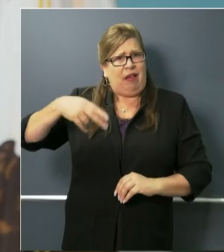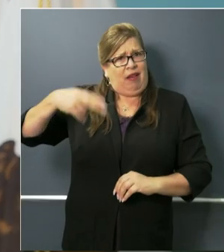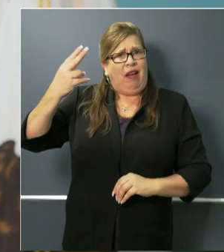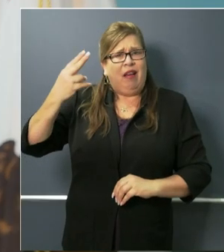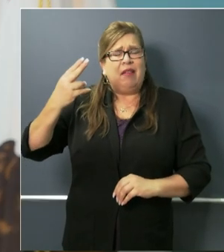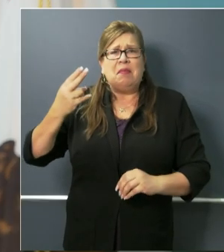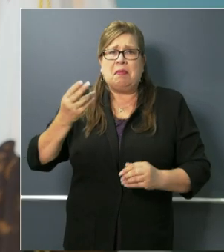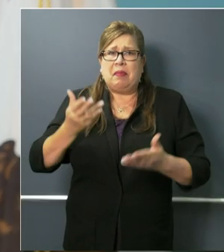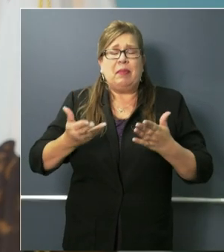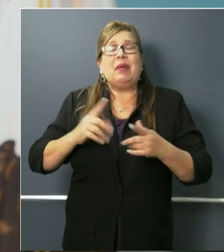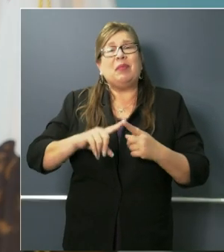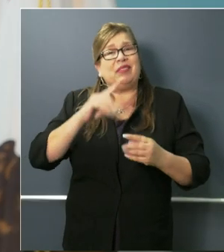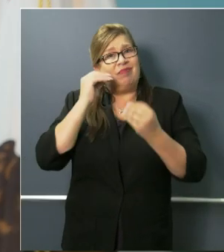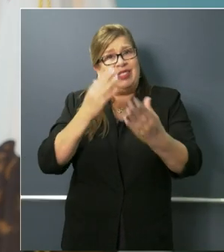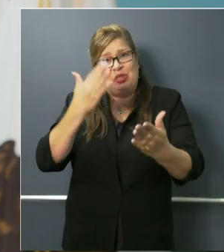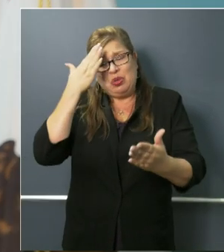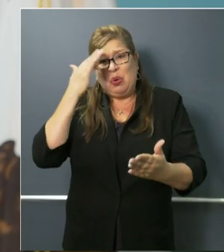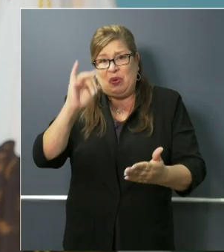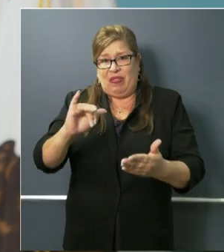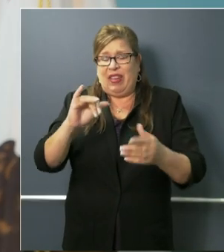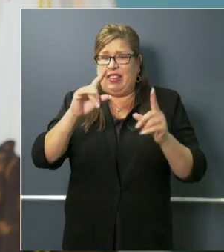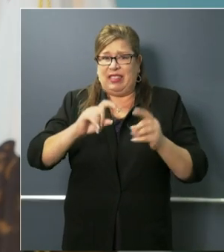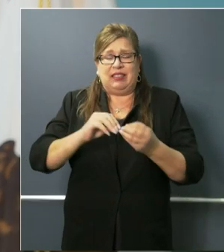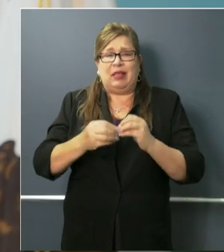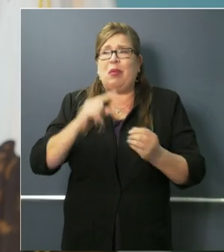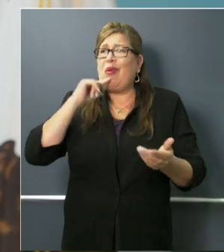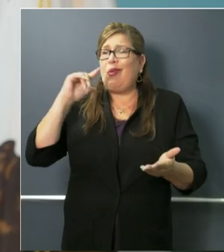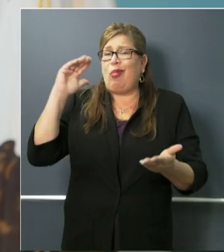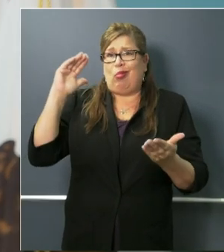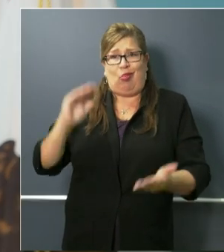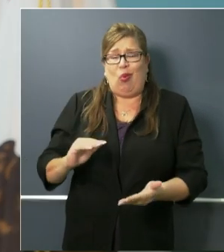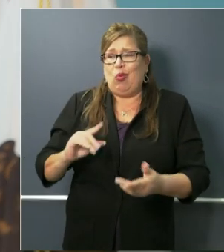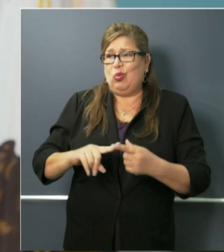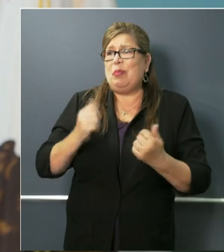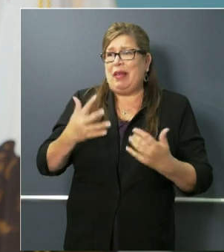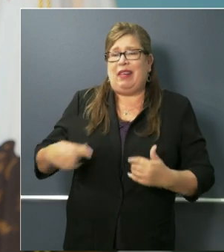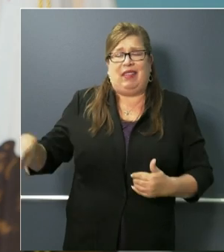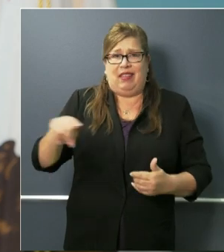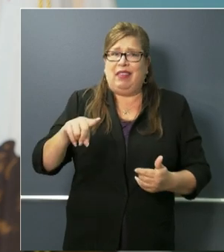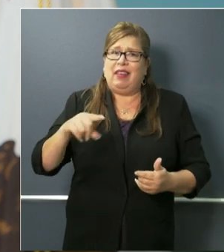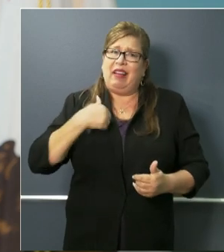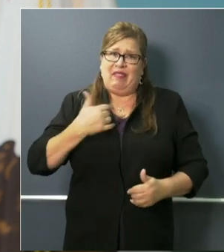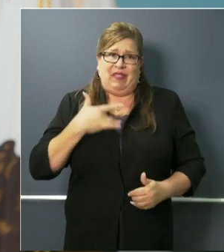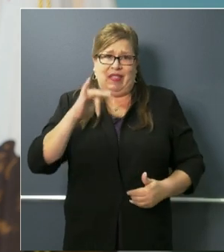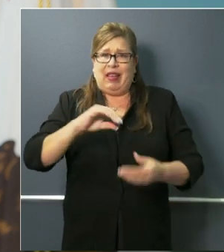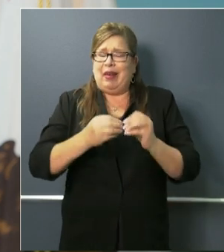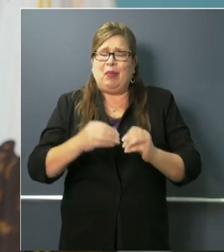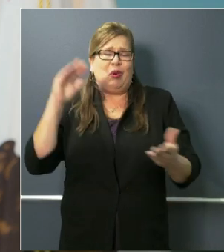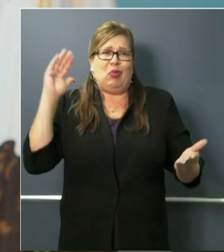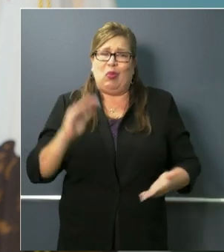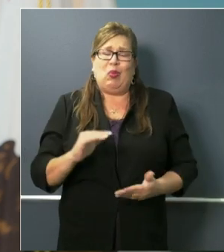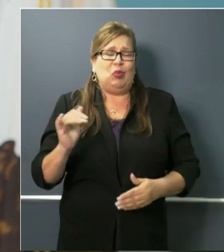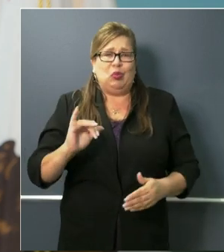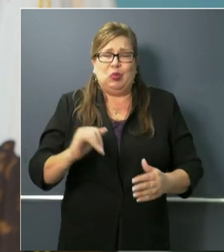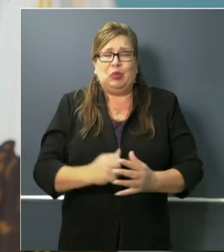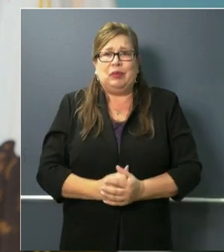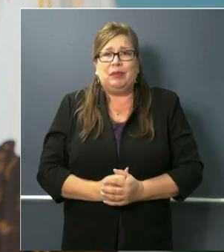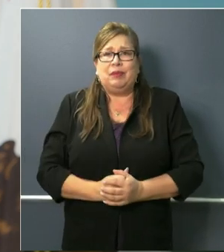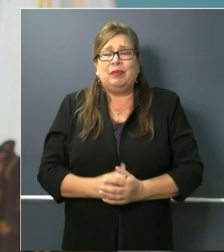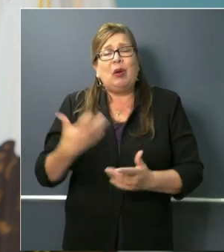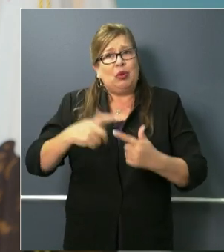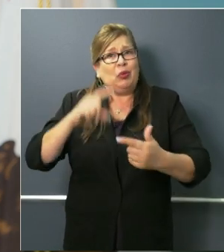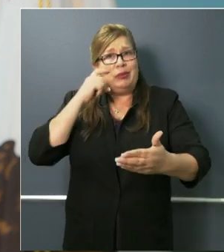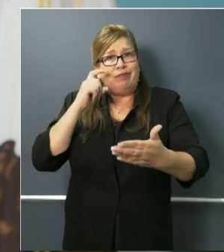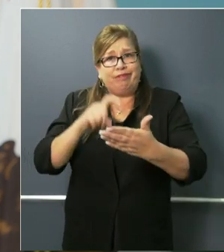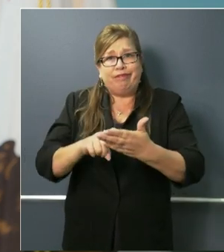It is low to many others and certainly to me and let me just acknowledge on the outset that